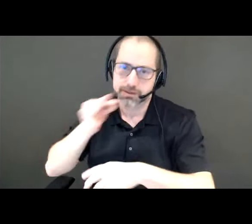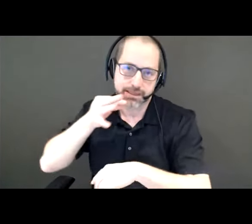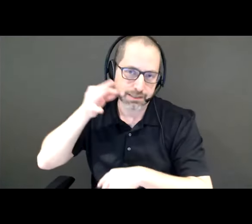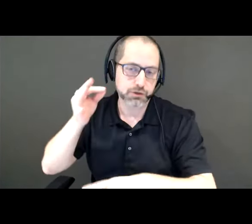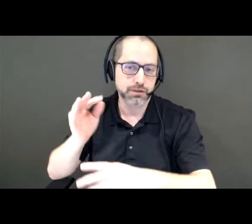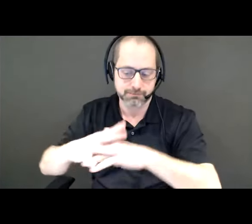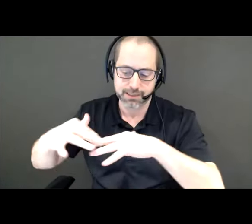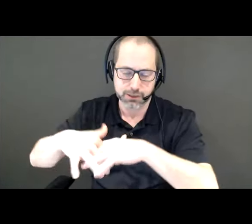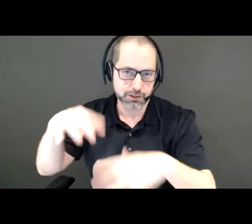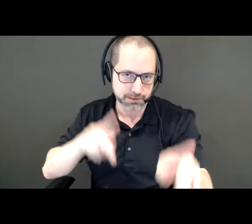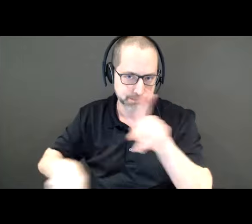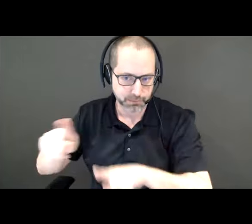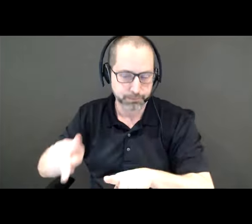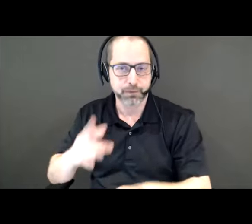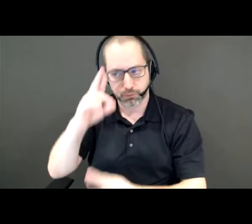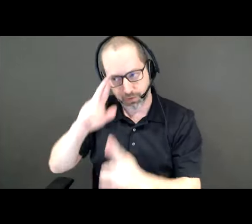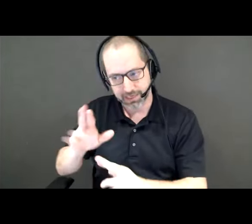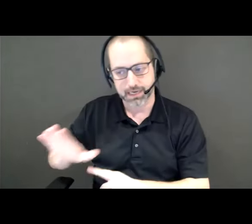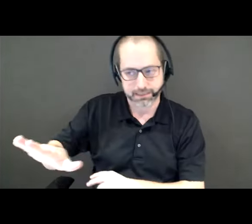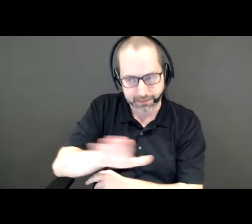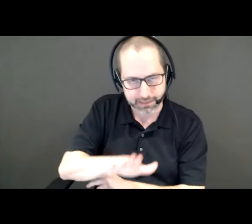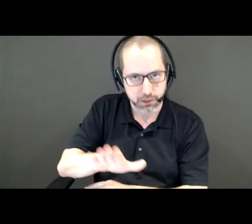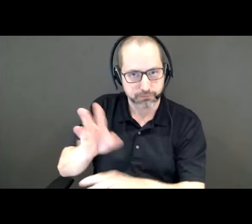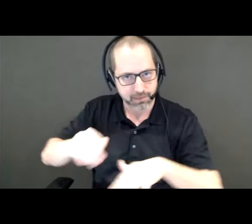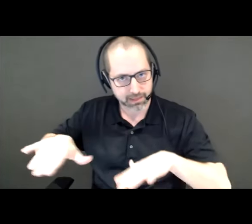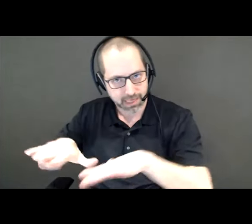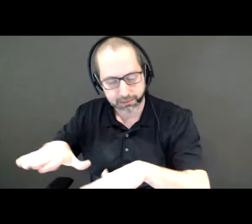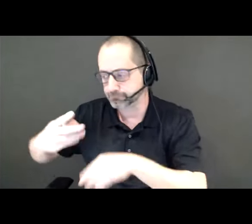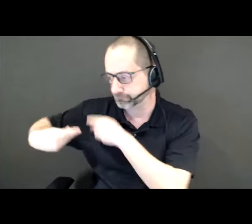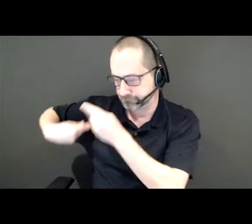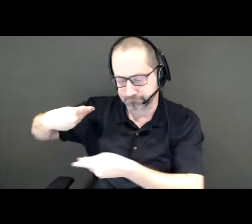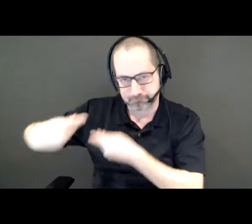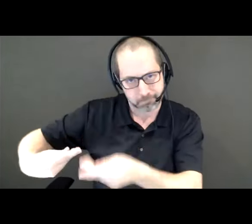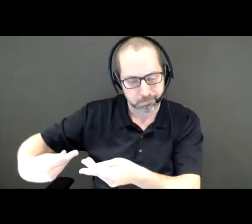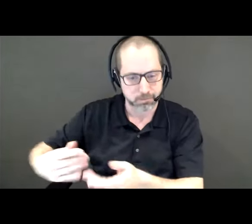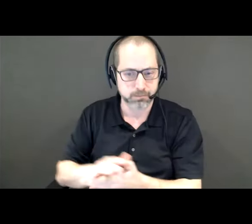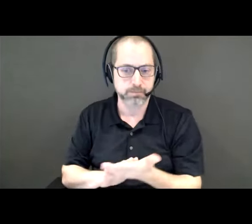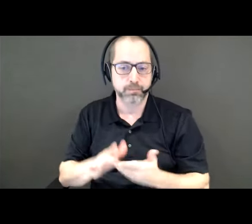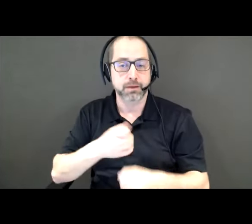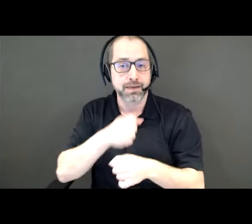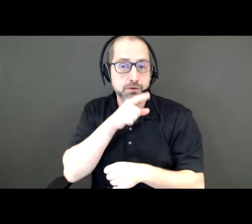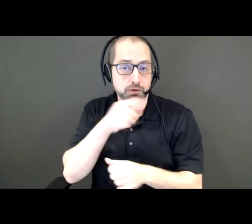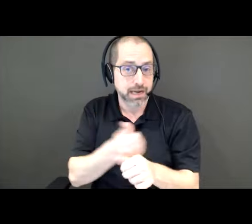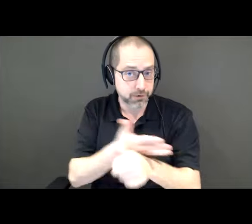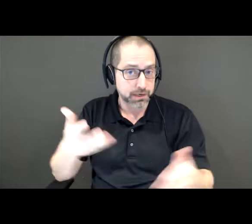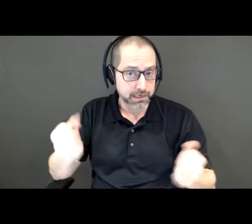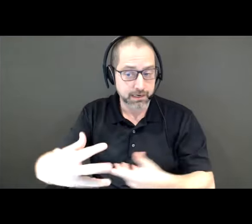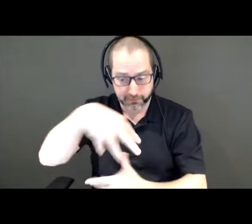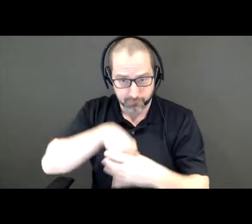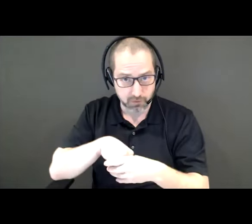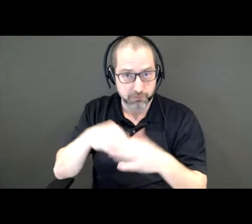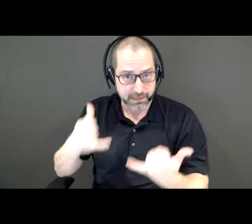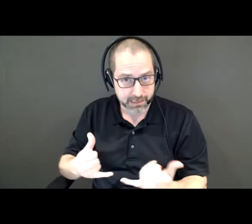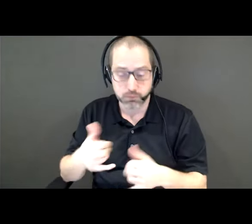caretakers of this land. To ensure that everyone is able to participate in today's presentation, we have live